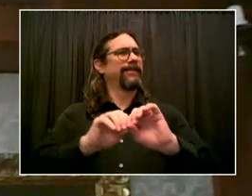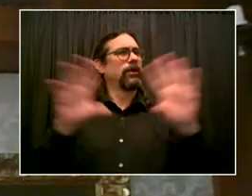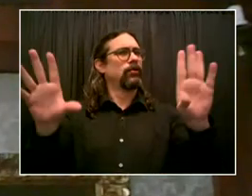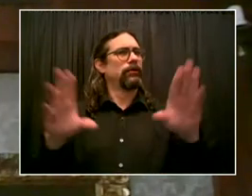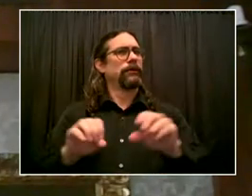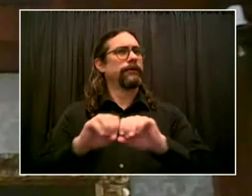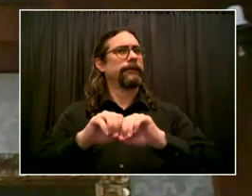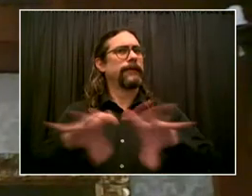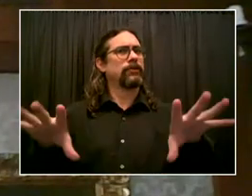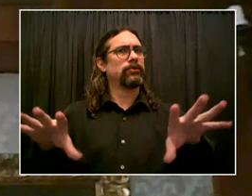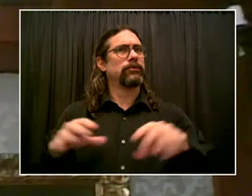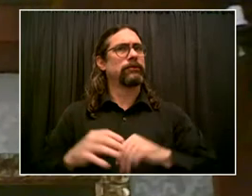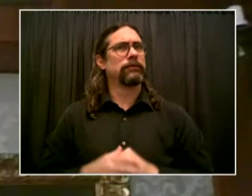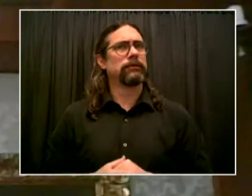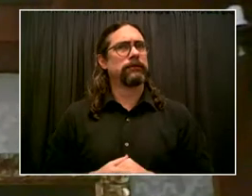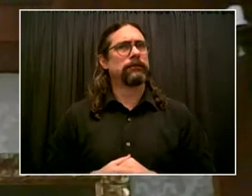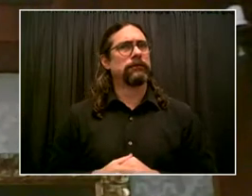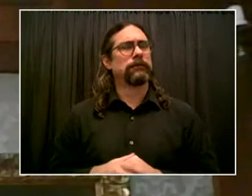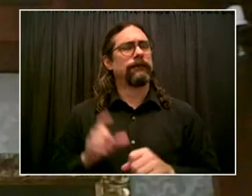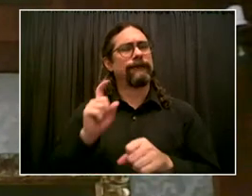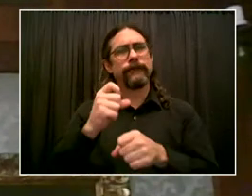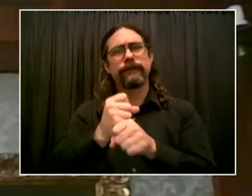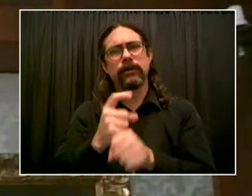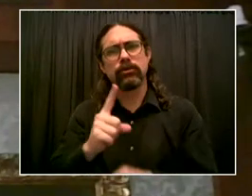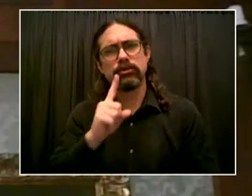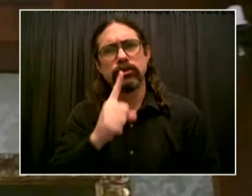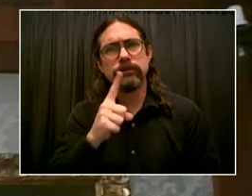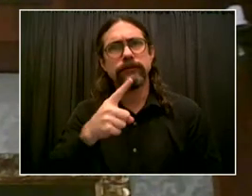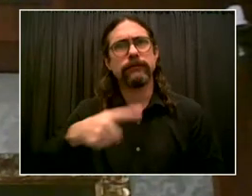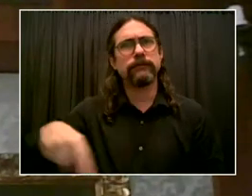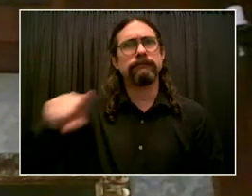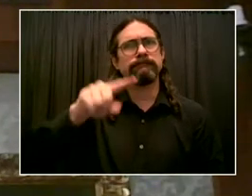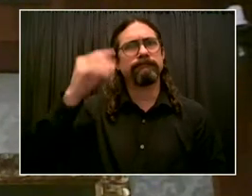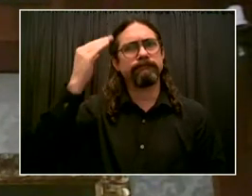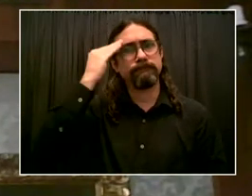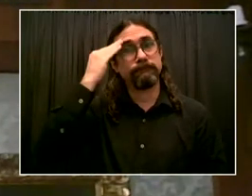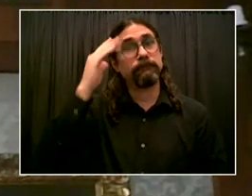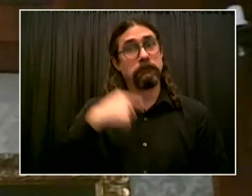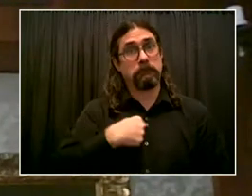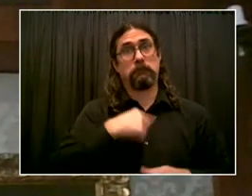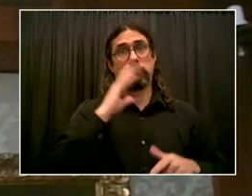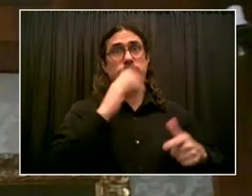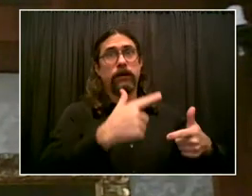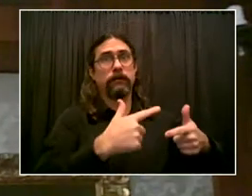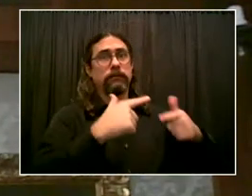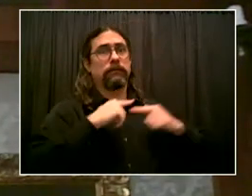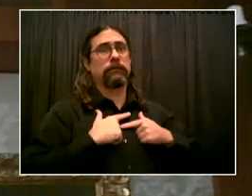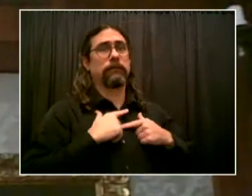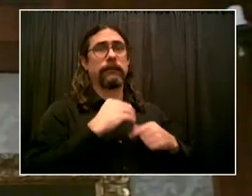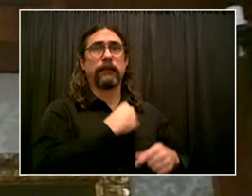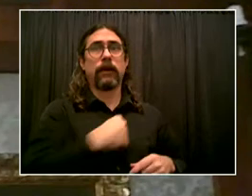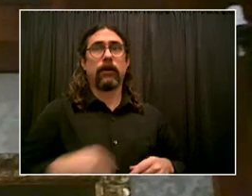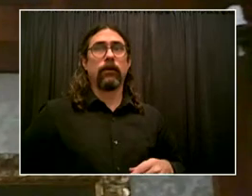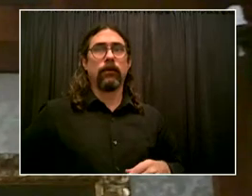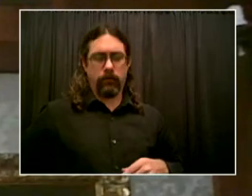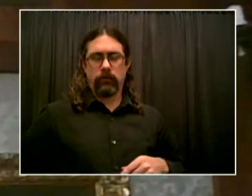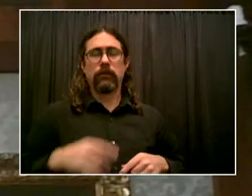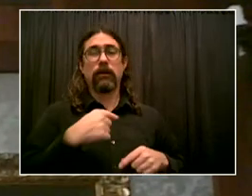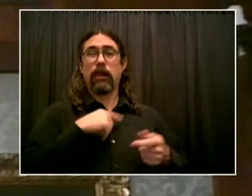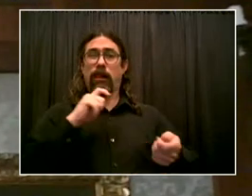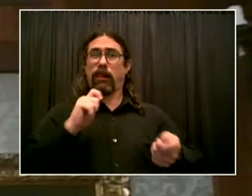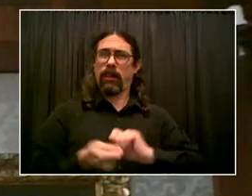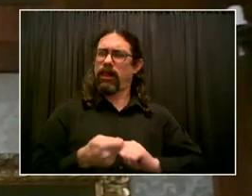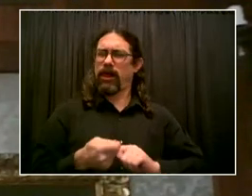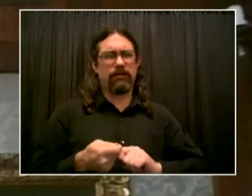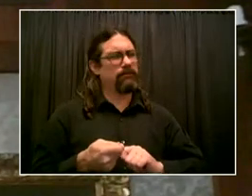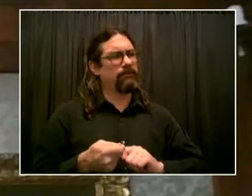pursuing vaccines, they need to believe that it's not true. We are going to be on this same playbook. We must get